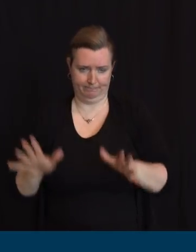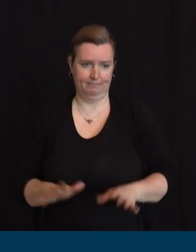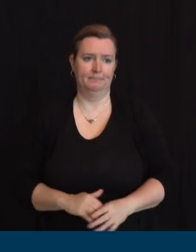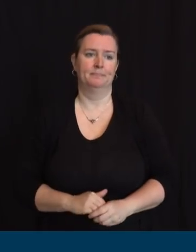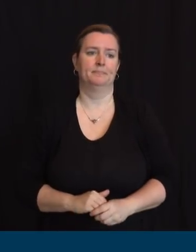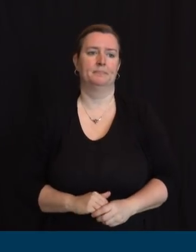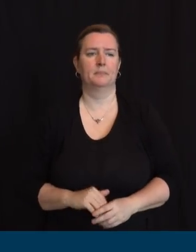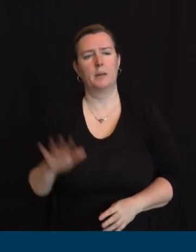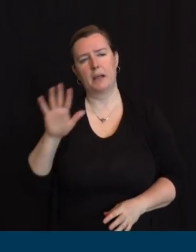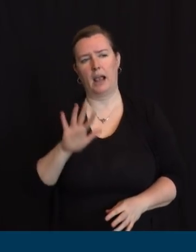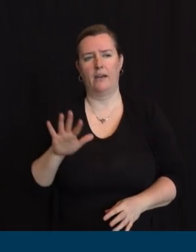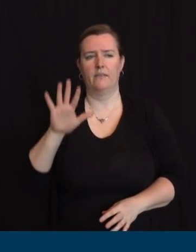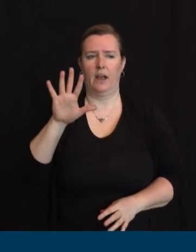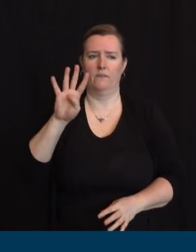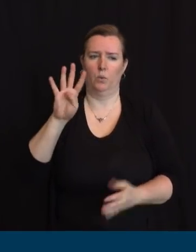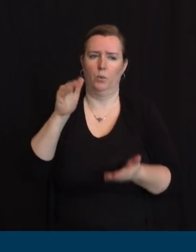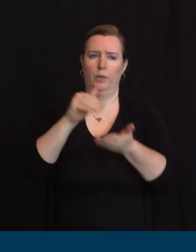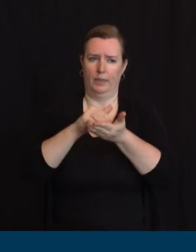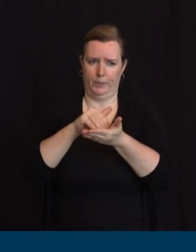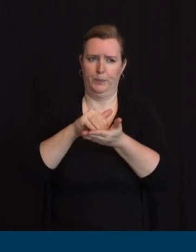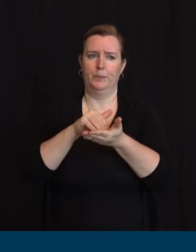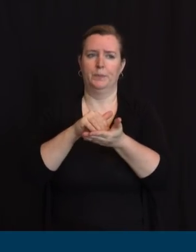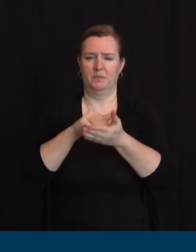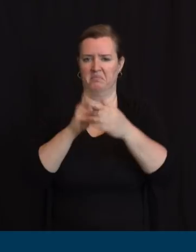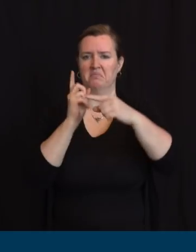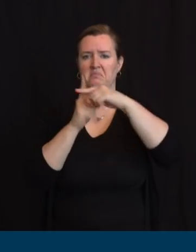44.83%.